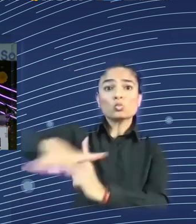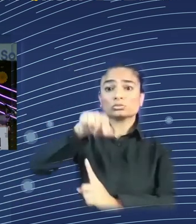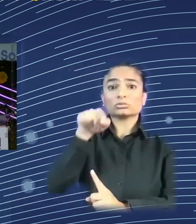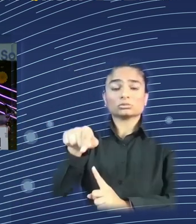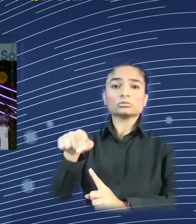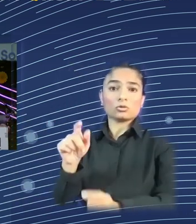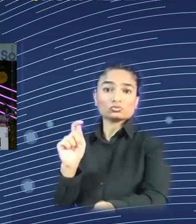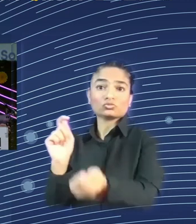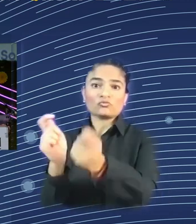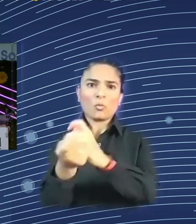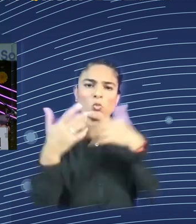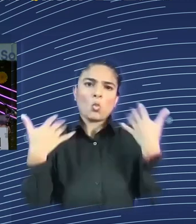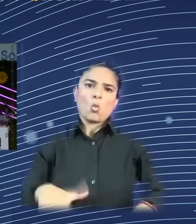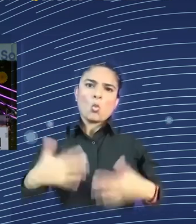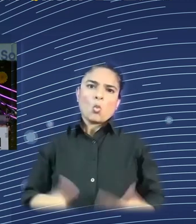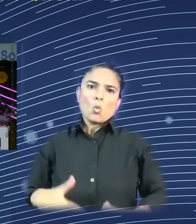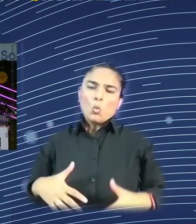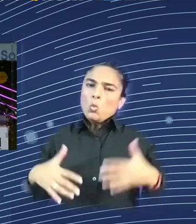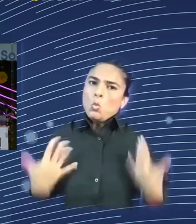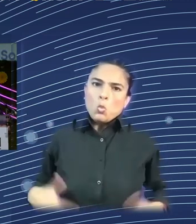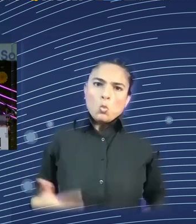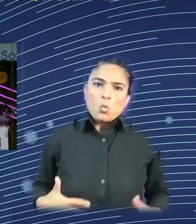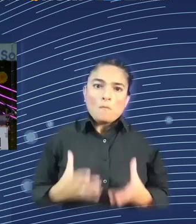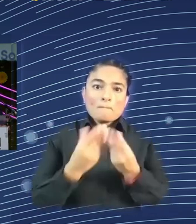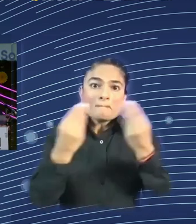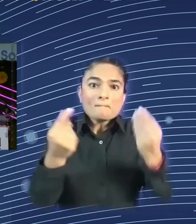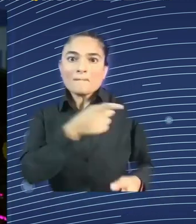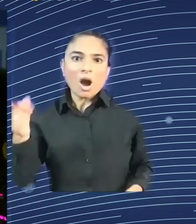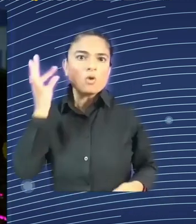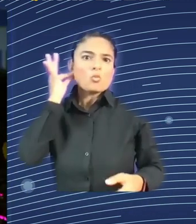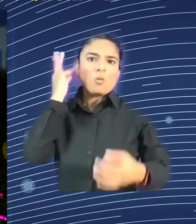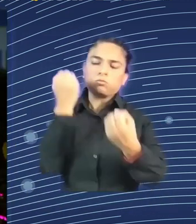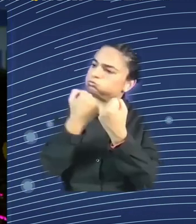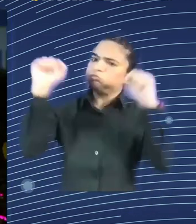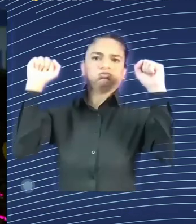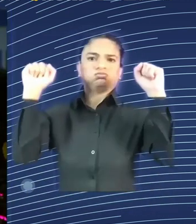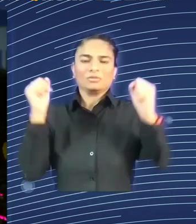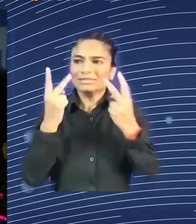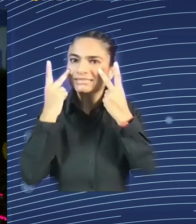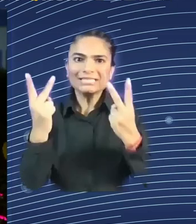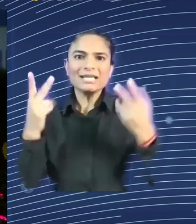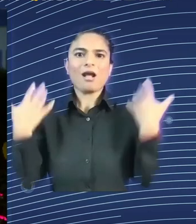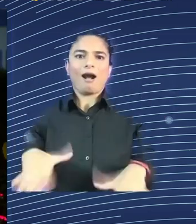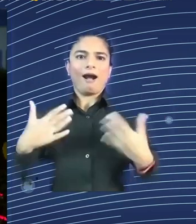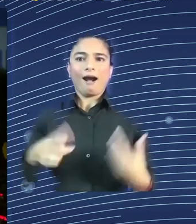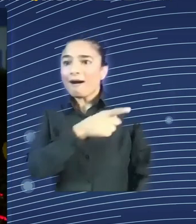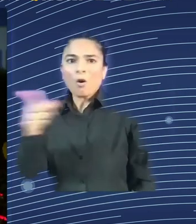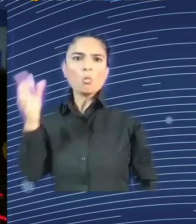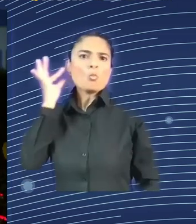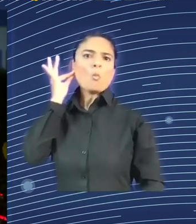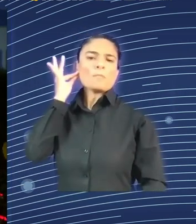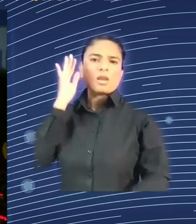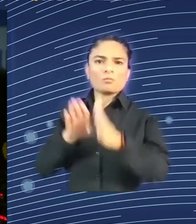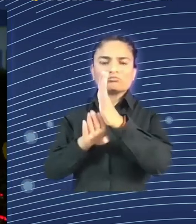It was a fantastic development for women because it freed their time from working at home. Then, you could employ the